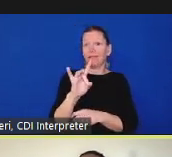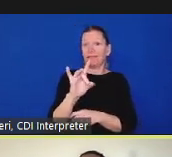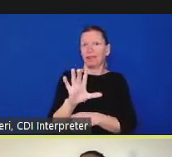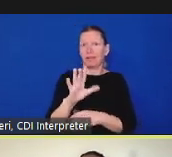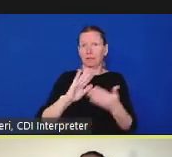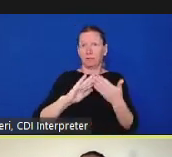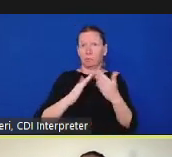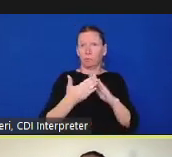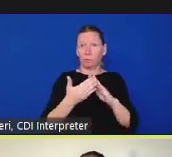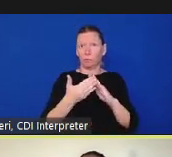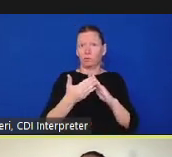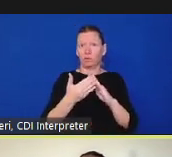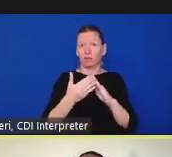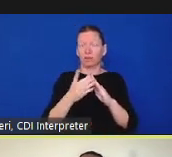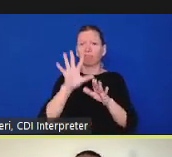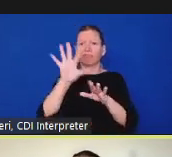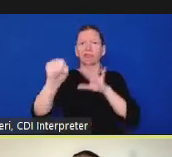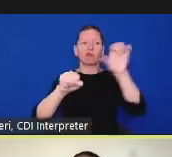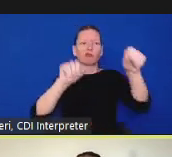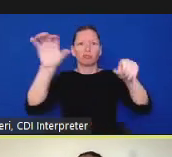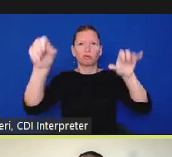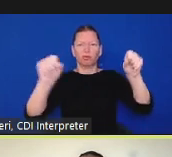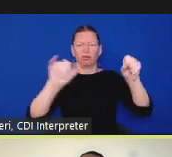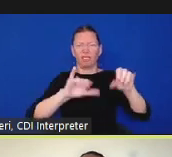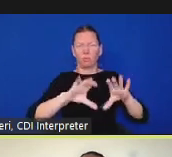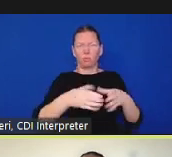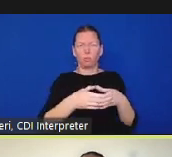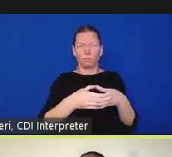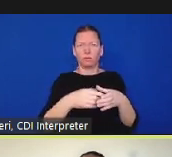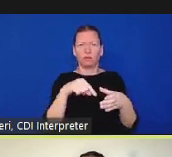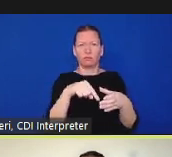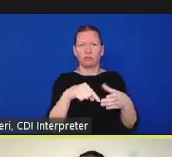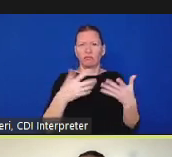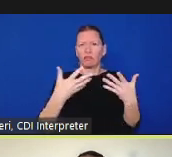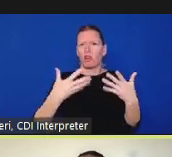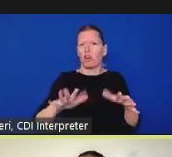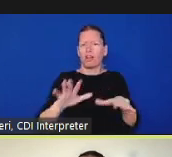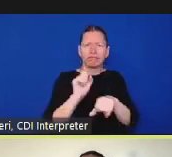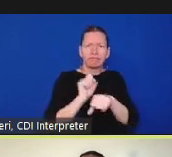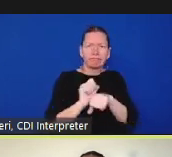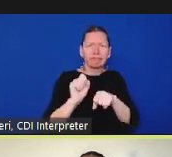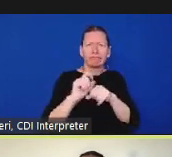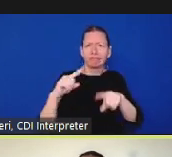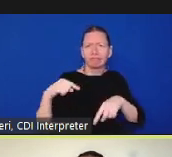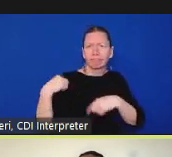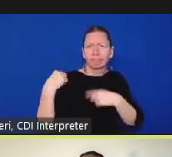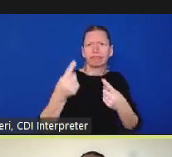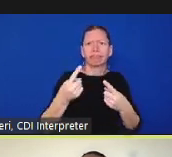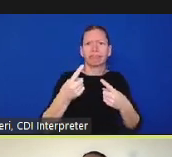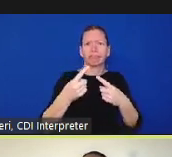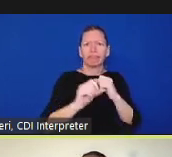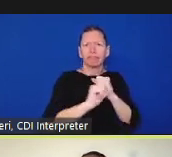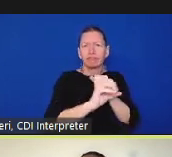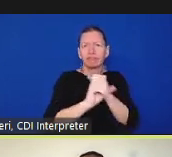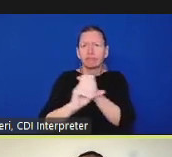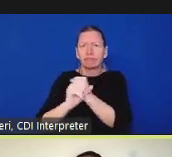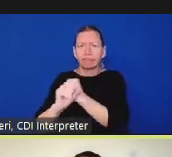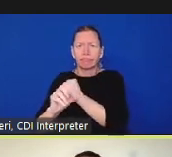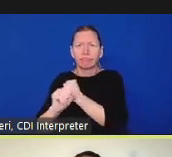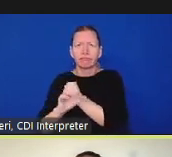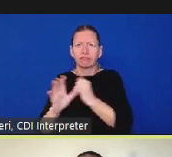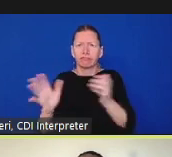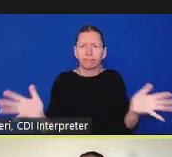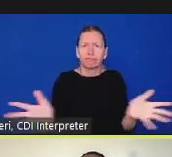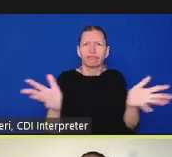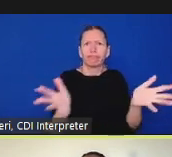has already been working to promote this process um they're this part starting to conduct outreach and then they